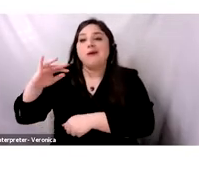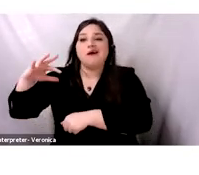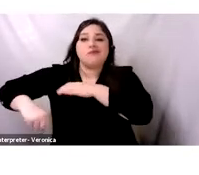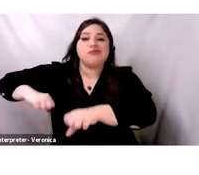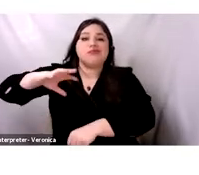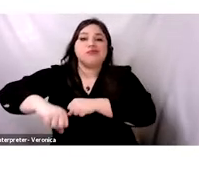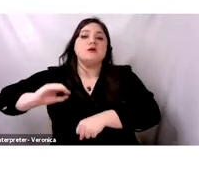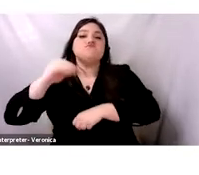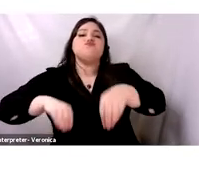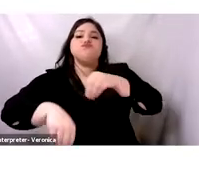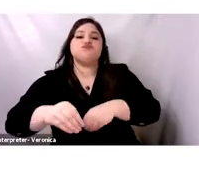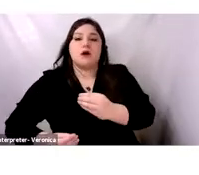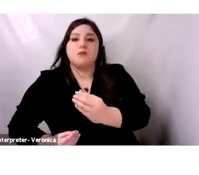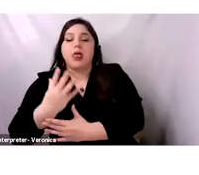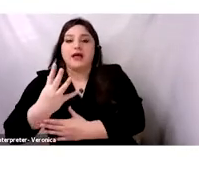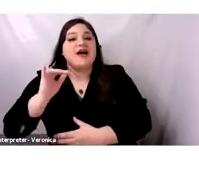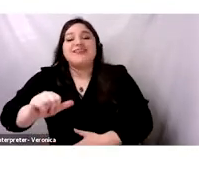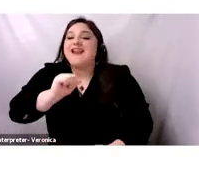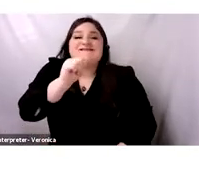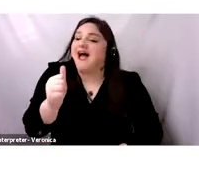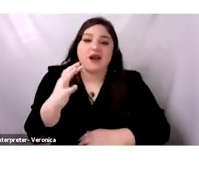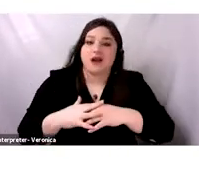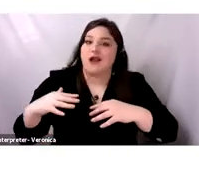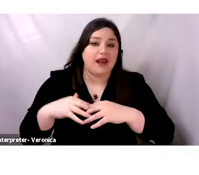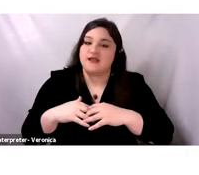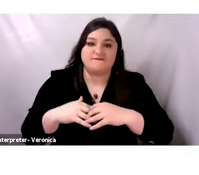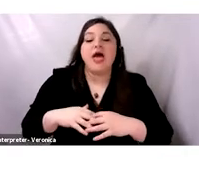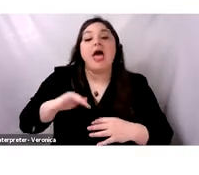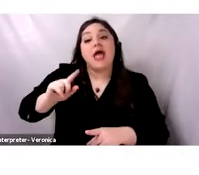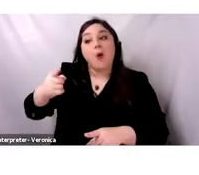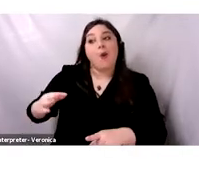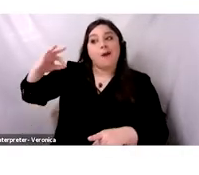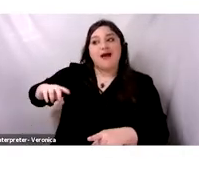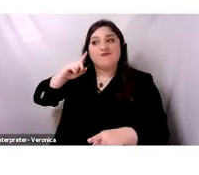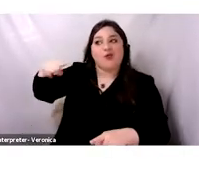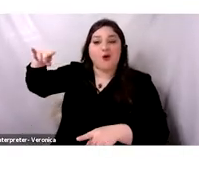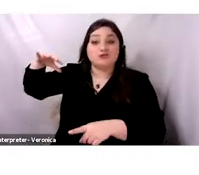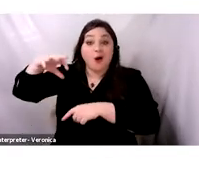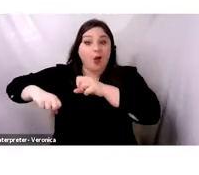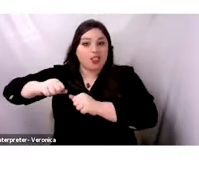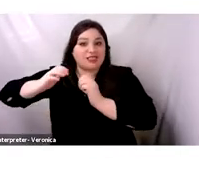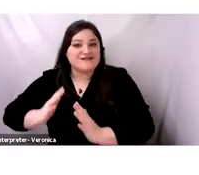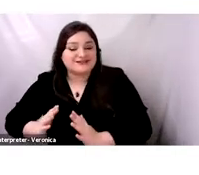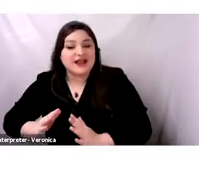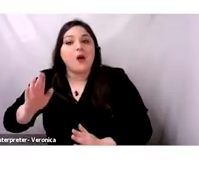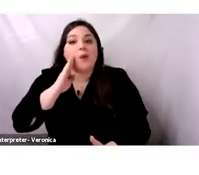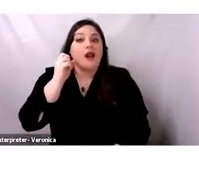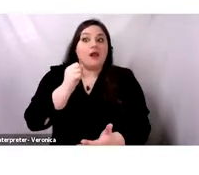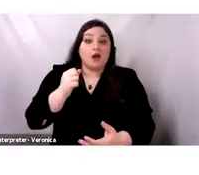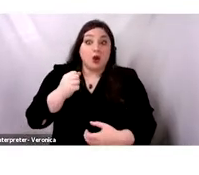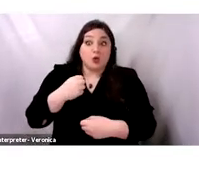in the Middle East that only serve the global companies and would put our food sovereignty at